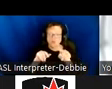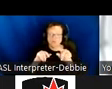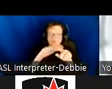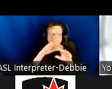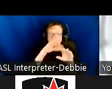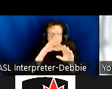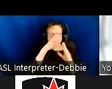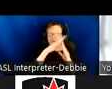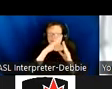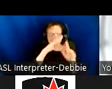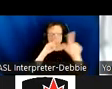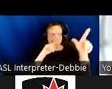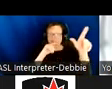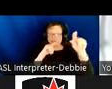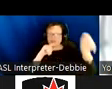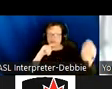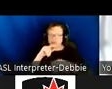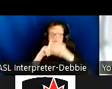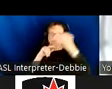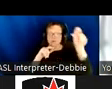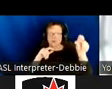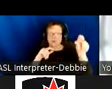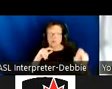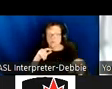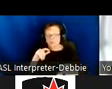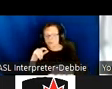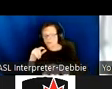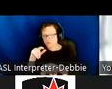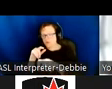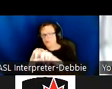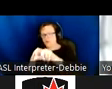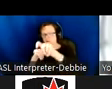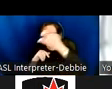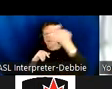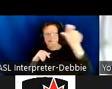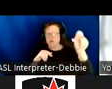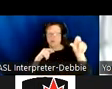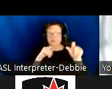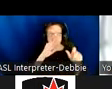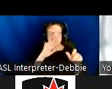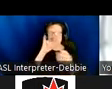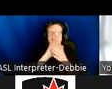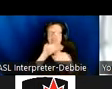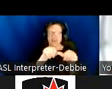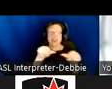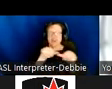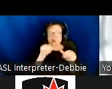The knob passes the region's bottom, moves to the right, then moves up and to the left to return back to the starting point.